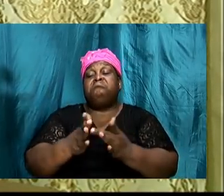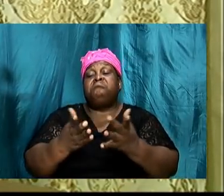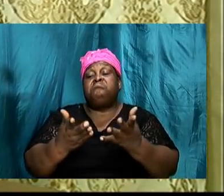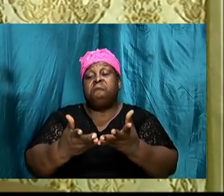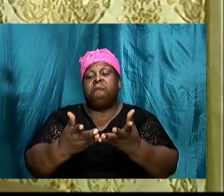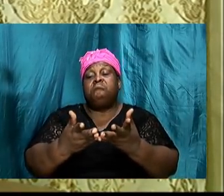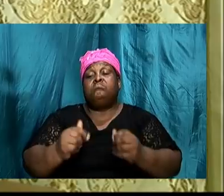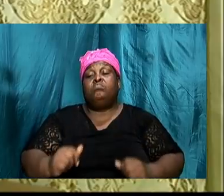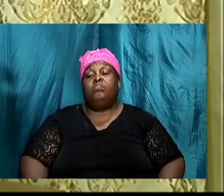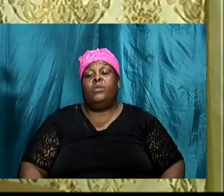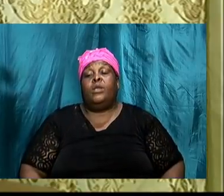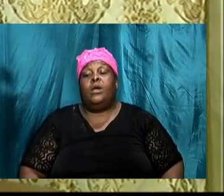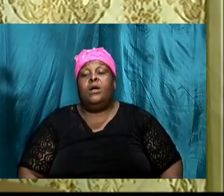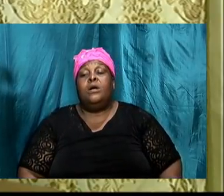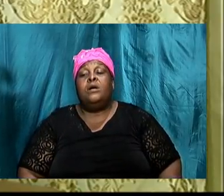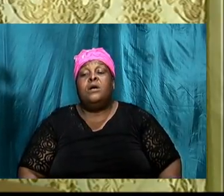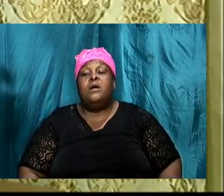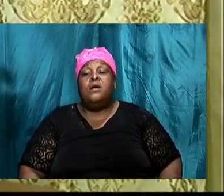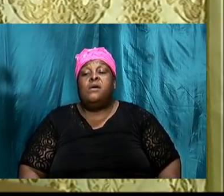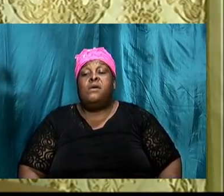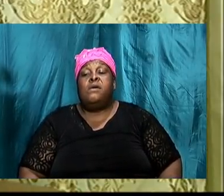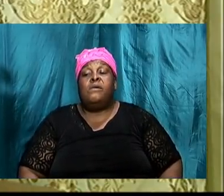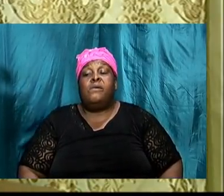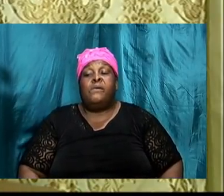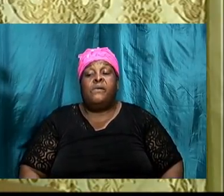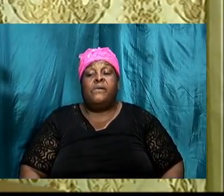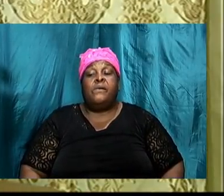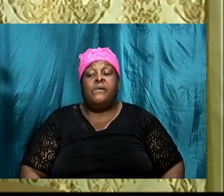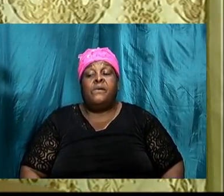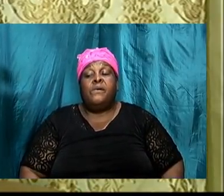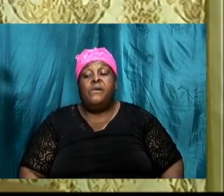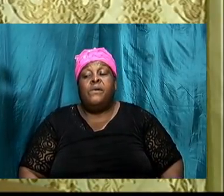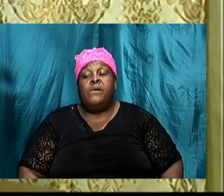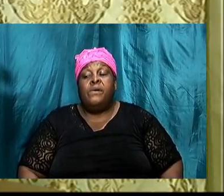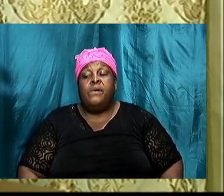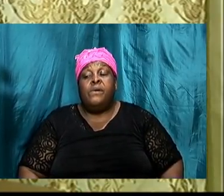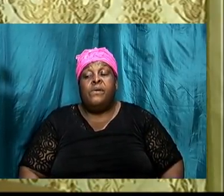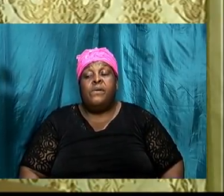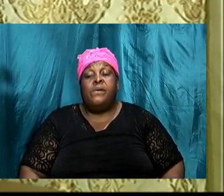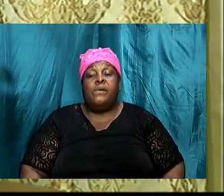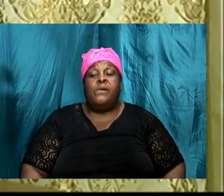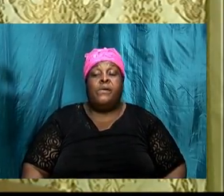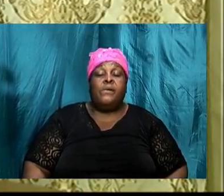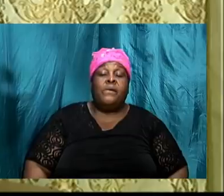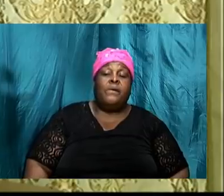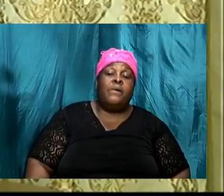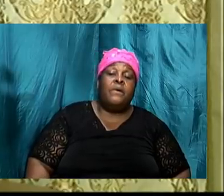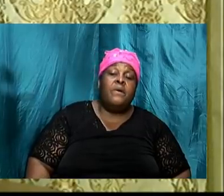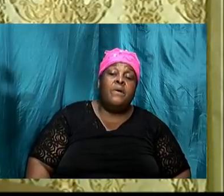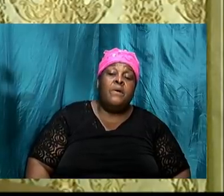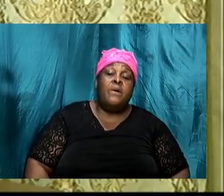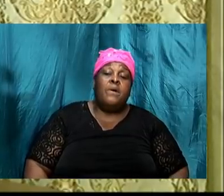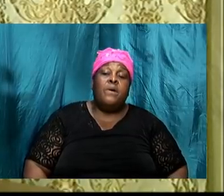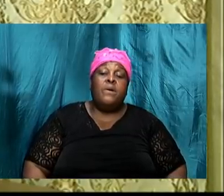23, 10 and 11, 23, 12 and 14,